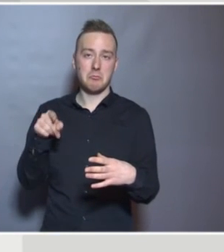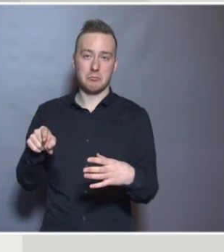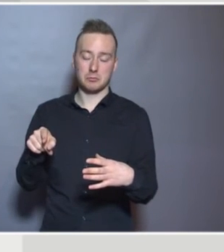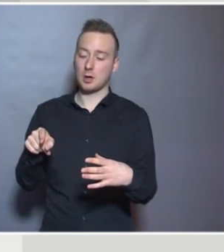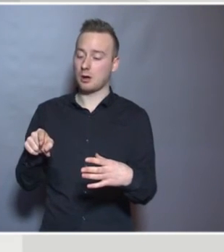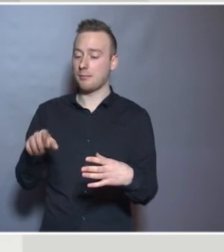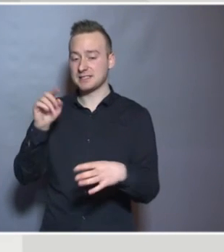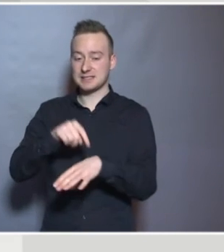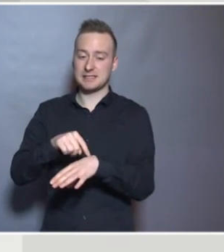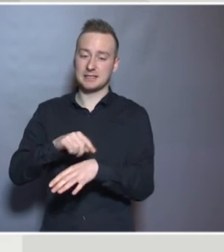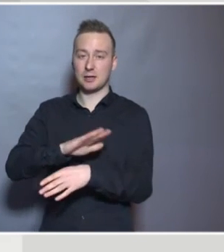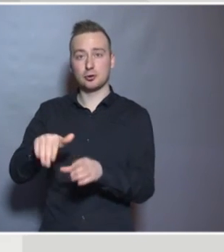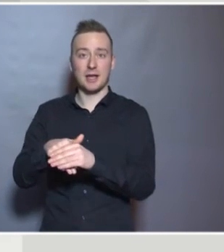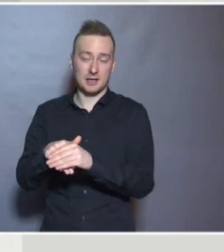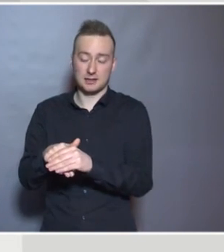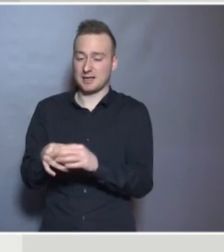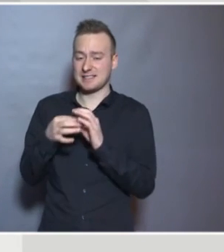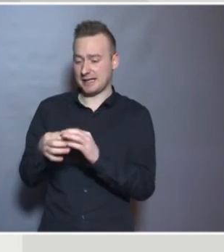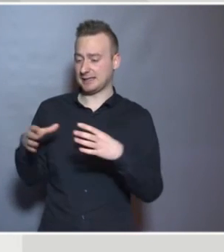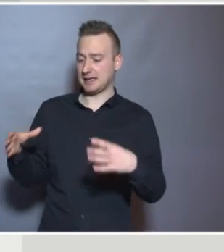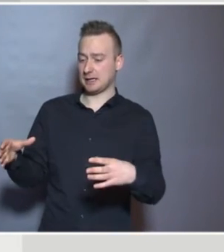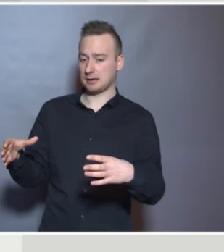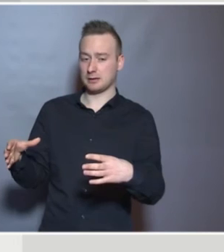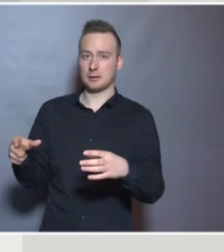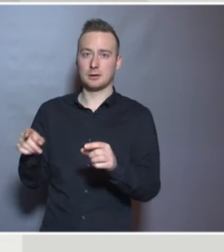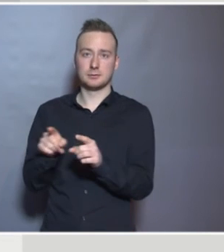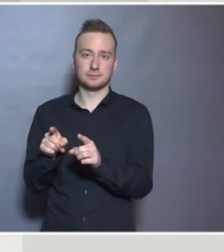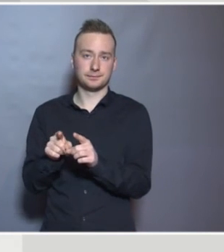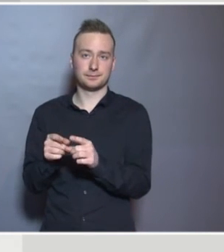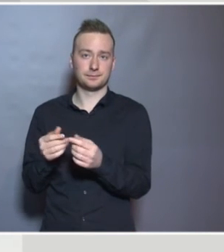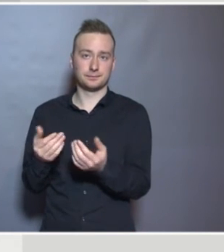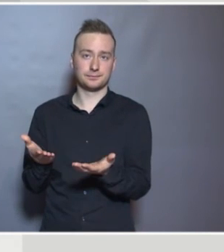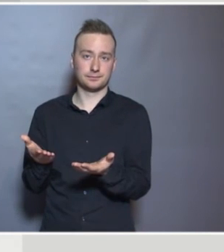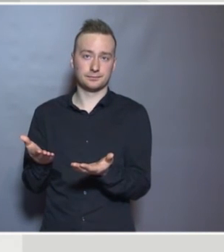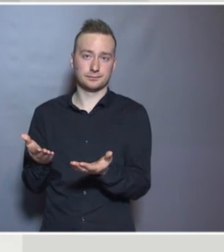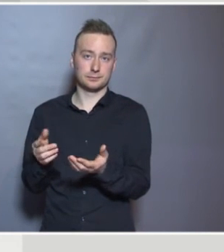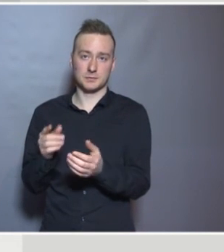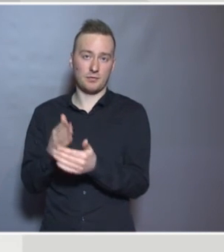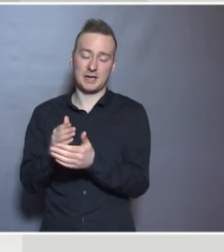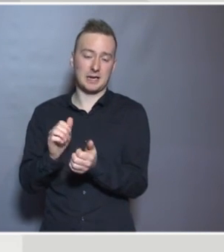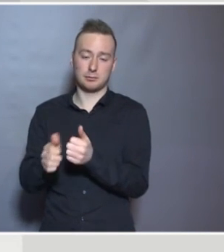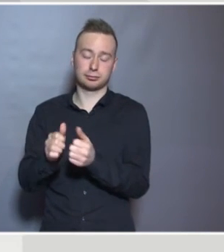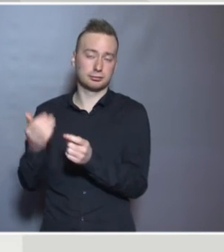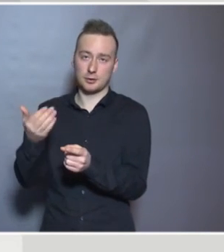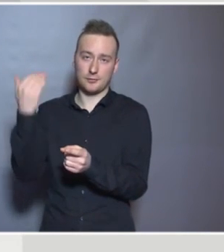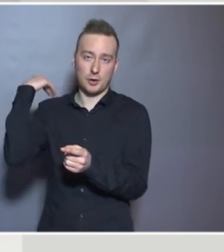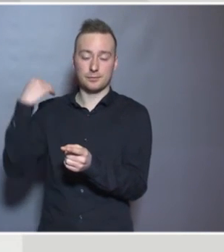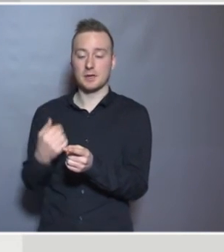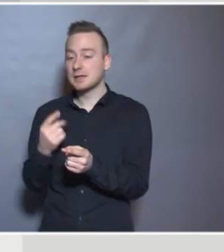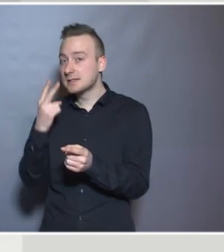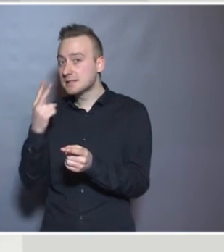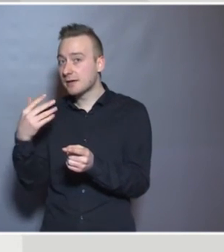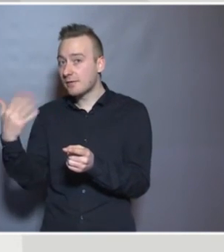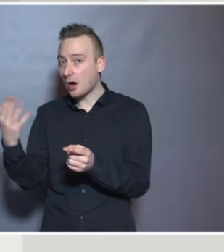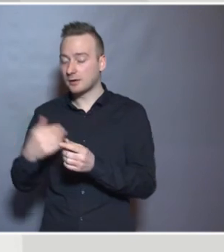inclusive setting using the benchmark of 80% that I presented earlier or not? Here we can see that